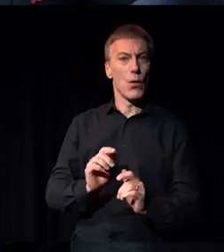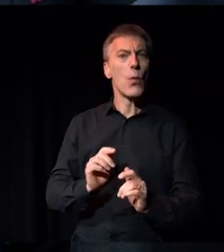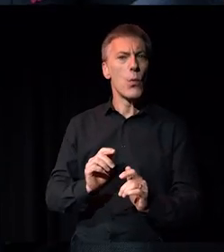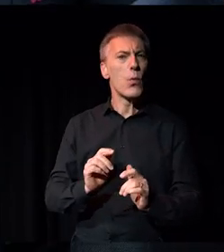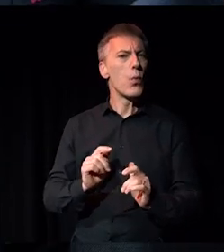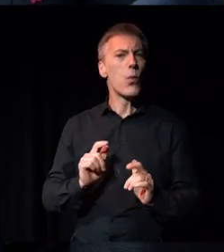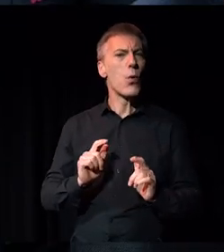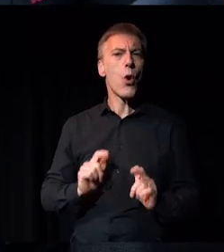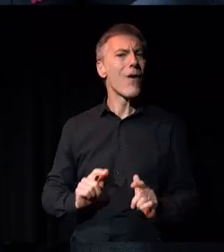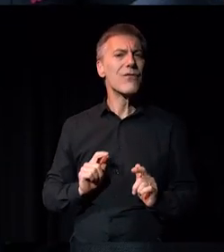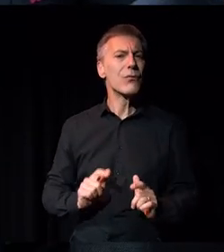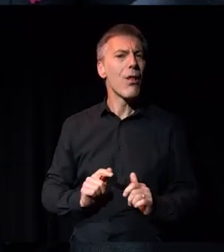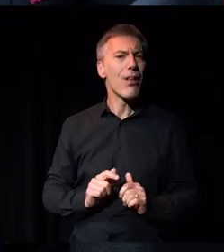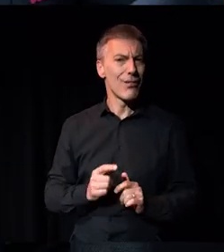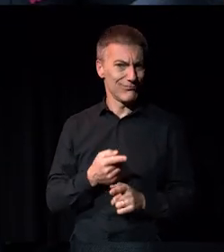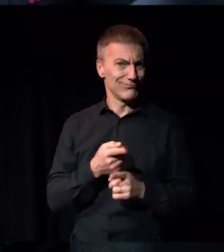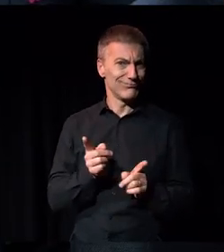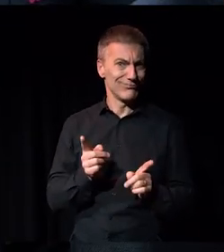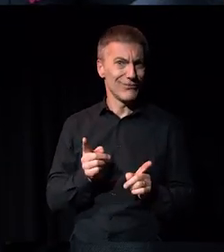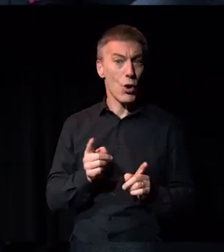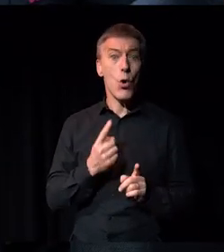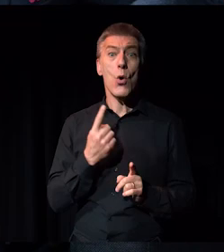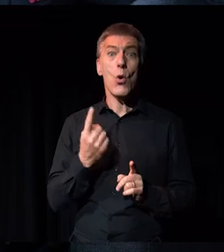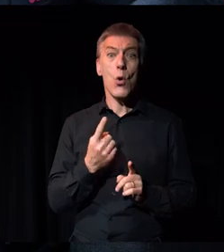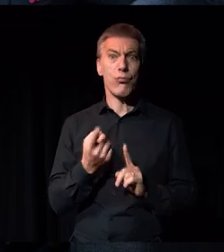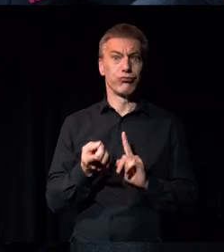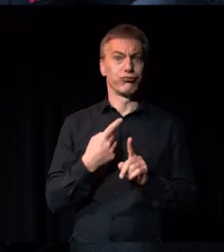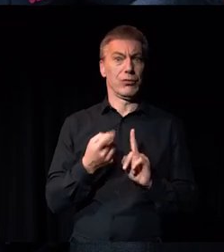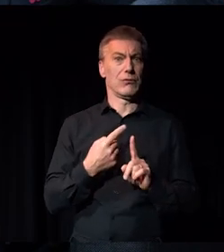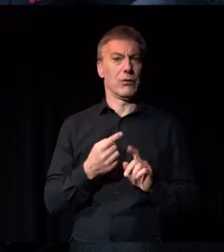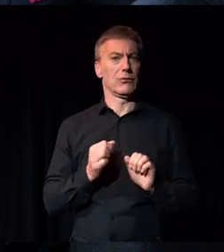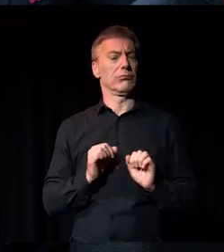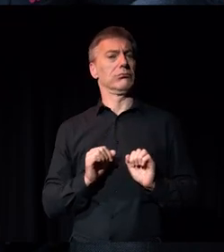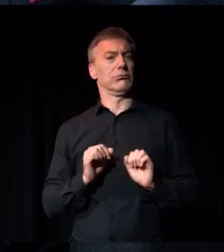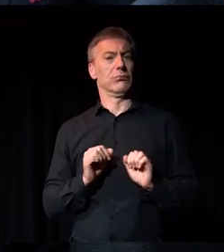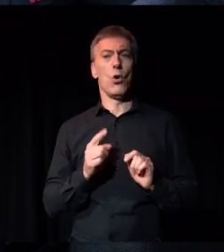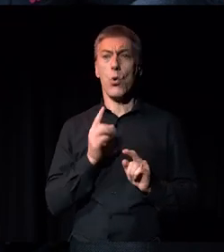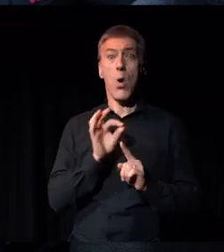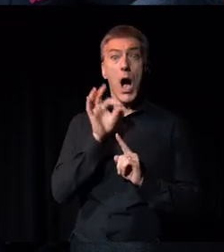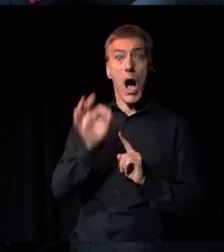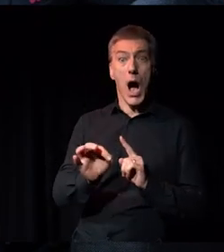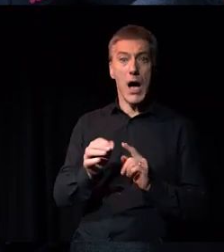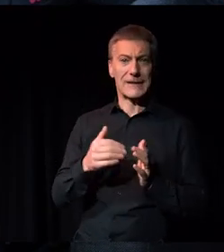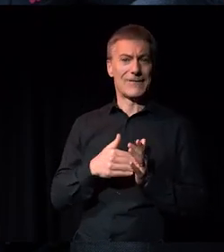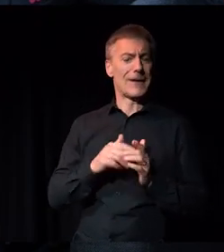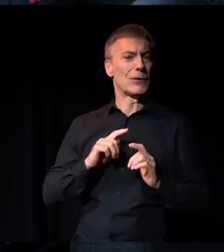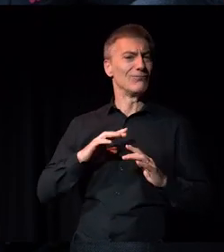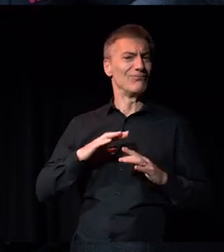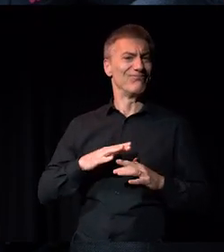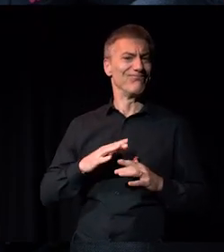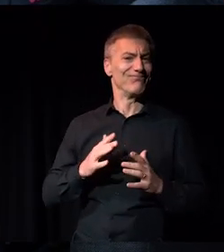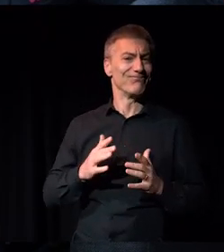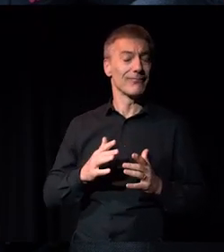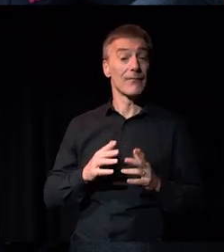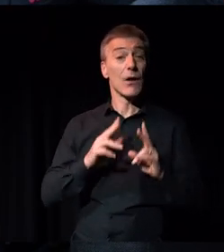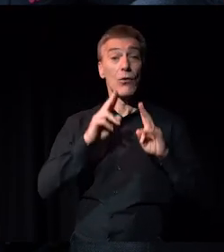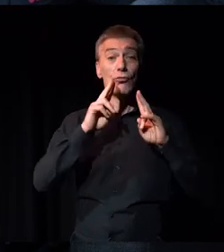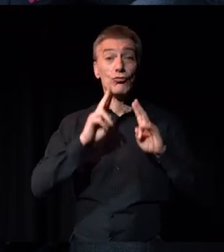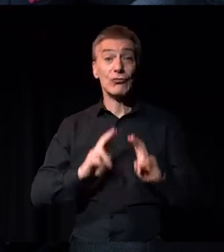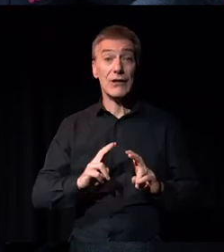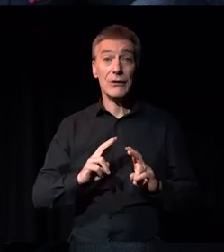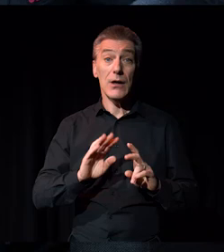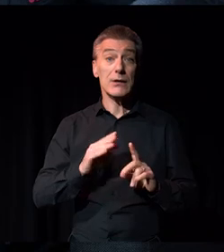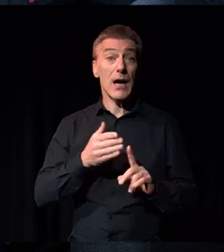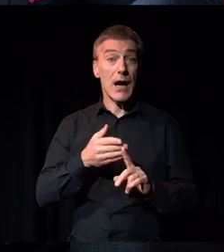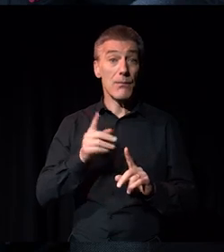quite uncomfortable for people, both the people answering the questions and the people asking the questions. So what the research really tried to do was,